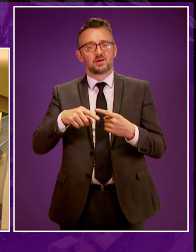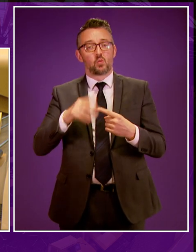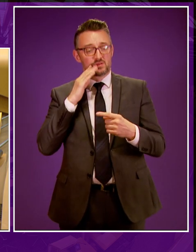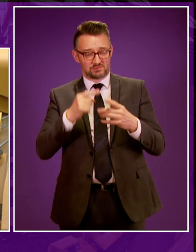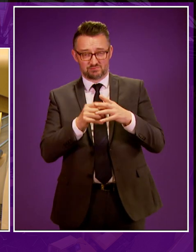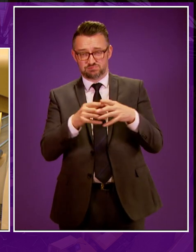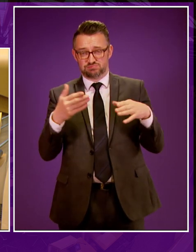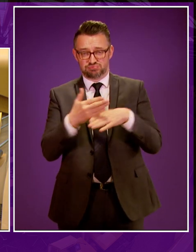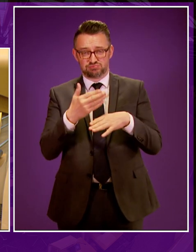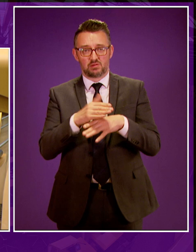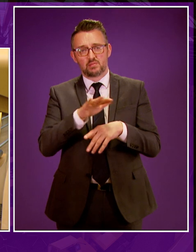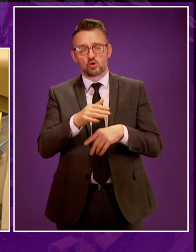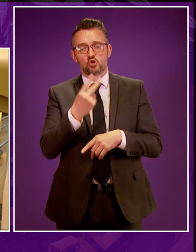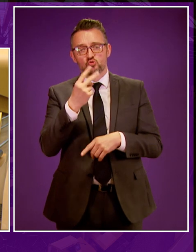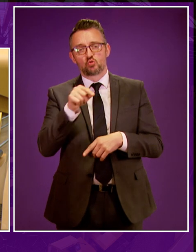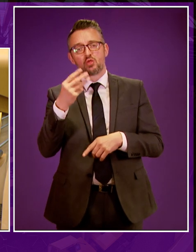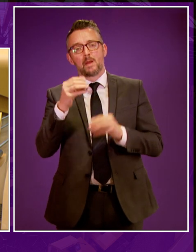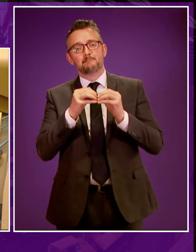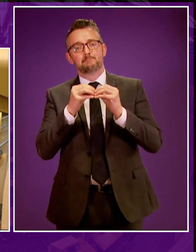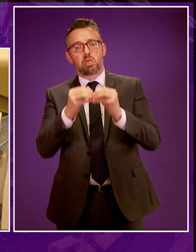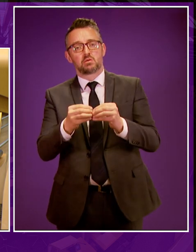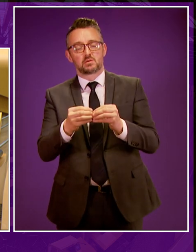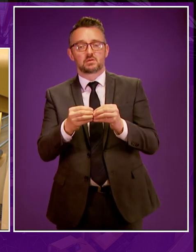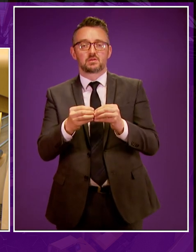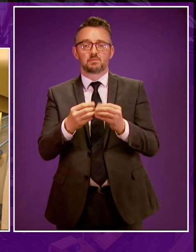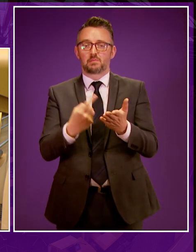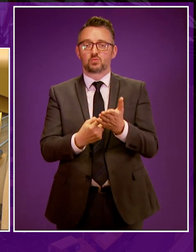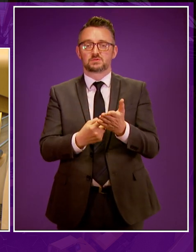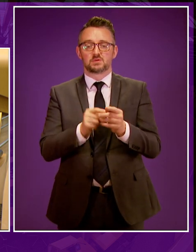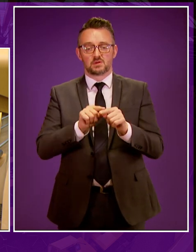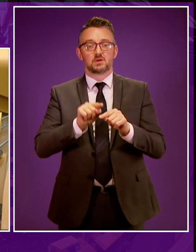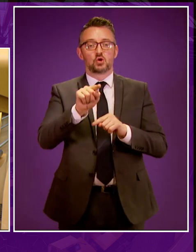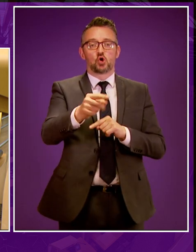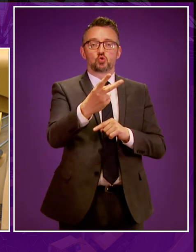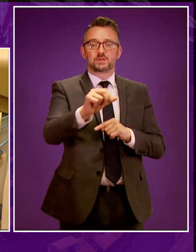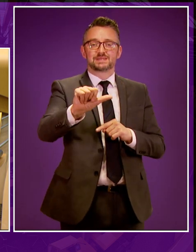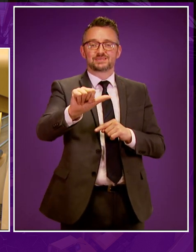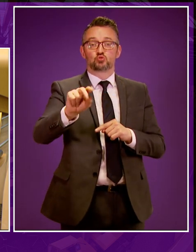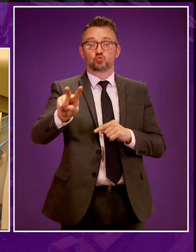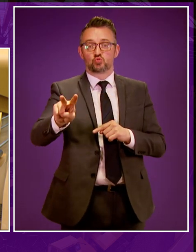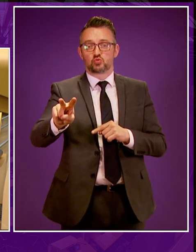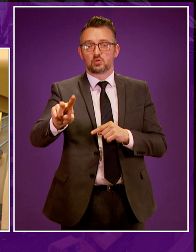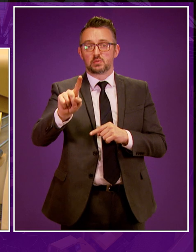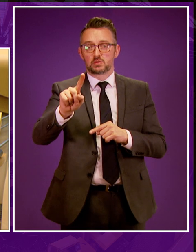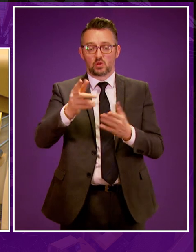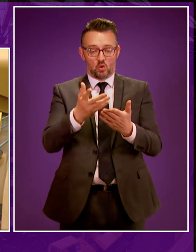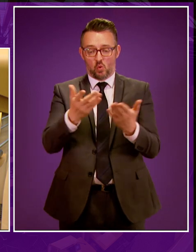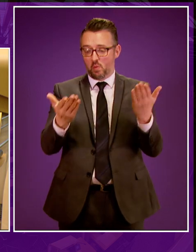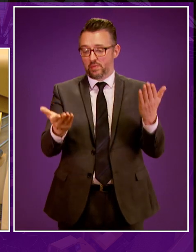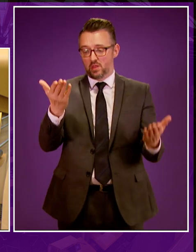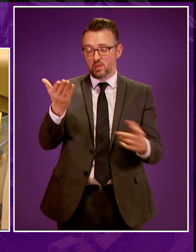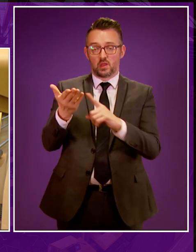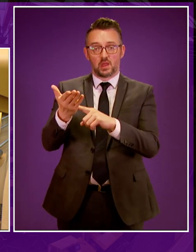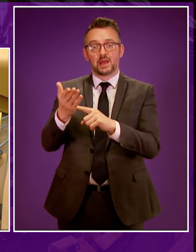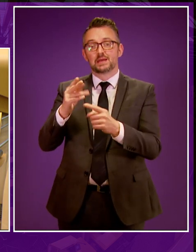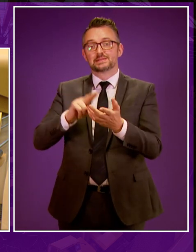at around £2 to maybe £3 billion through to 2062. But in contrast to that, Scotland's